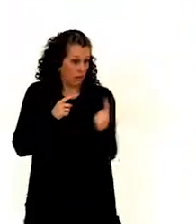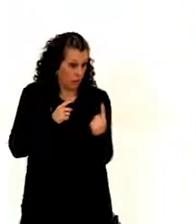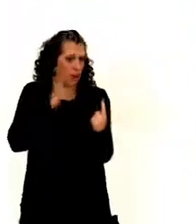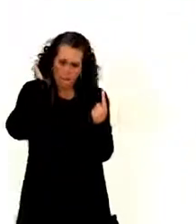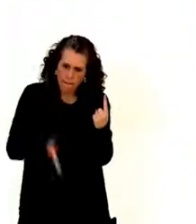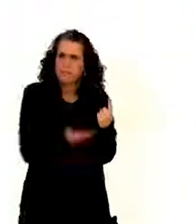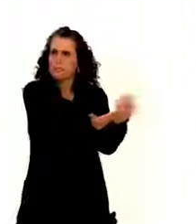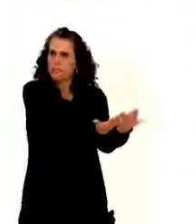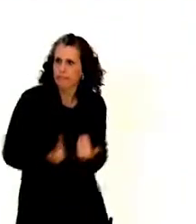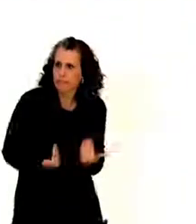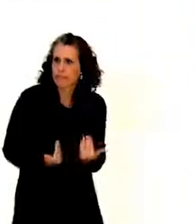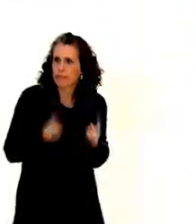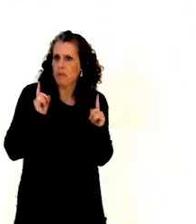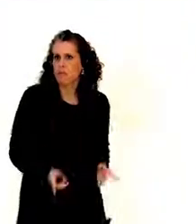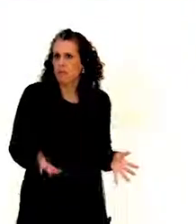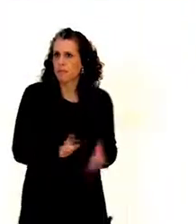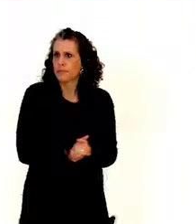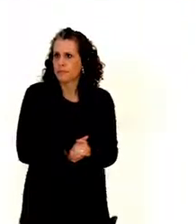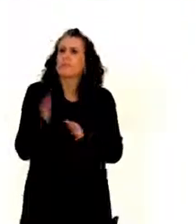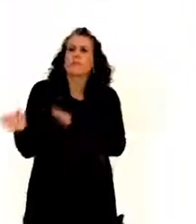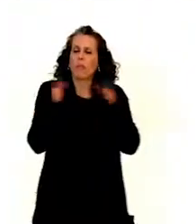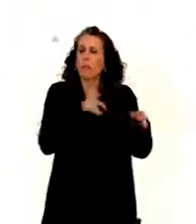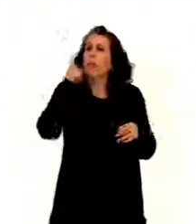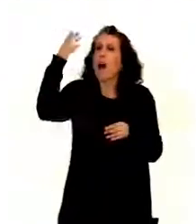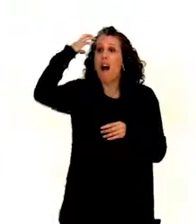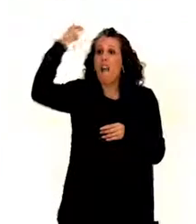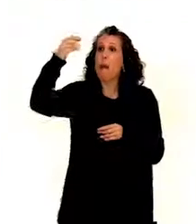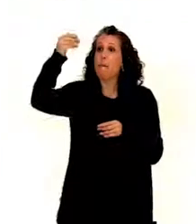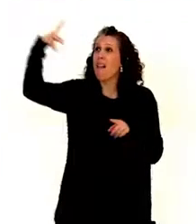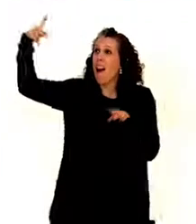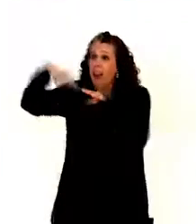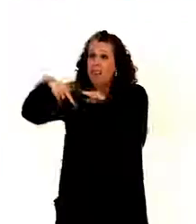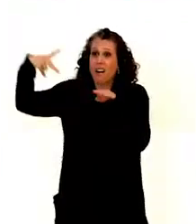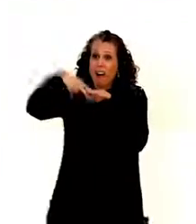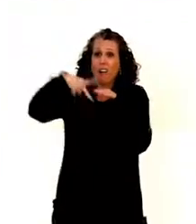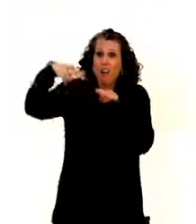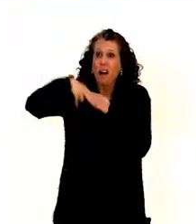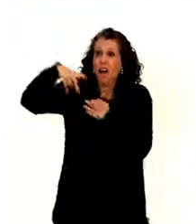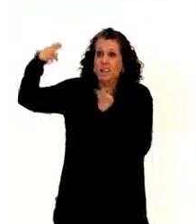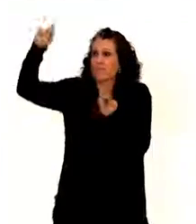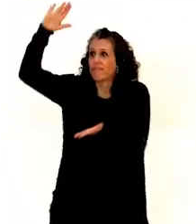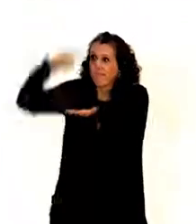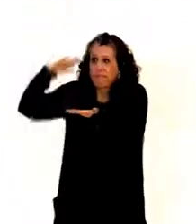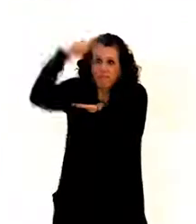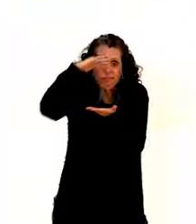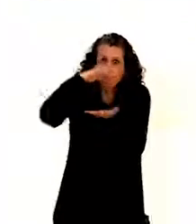And also, we had the cases of austerity measures. And in such cases,